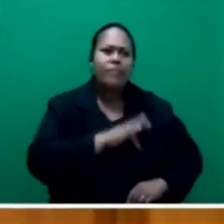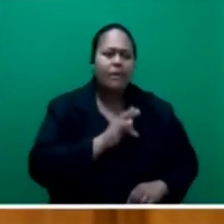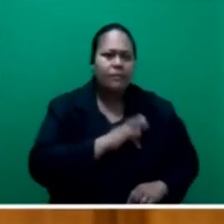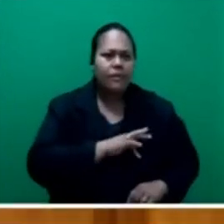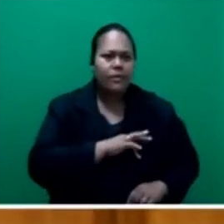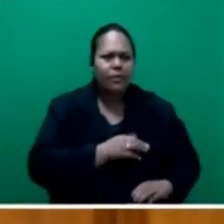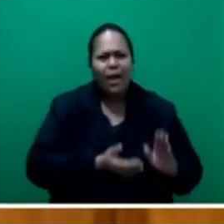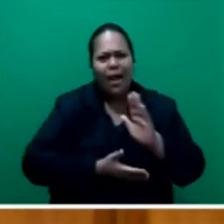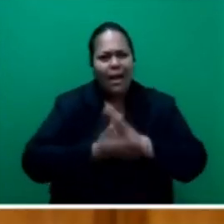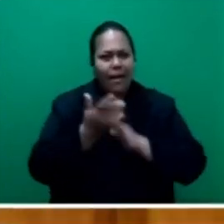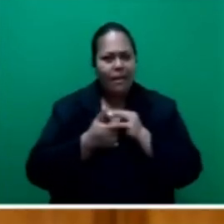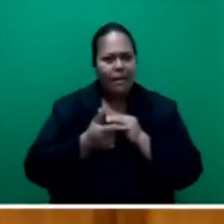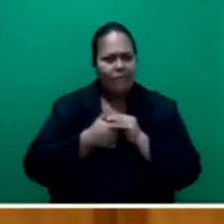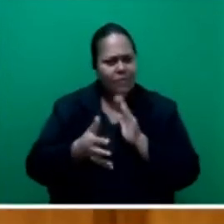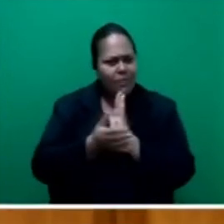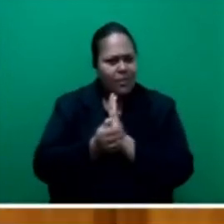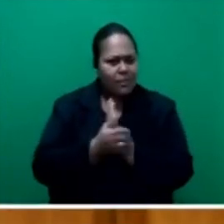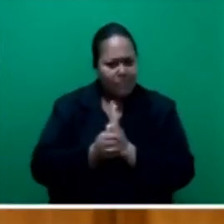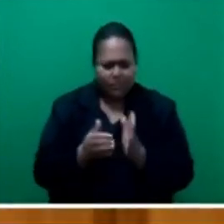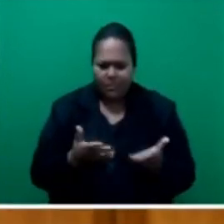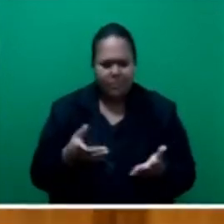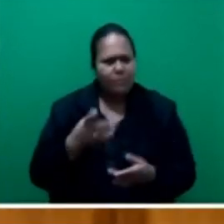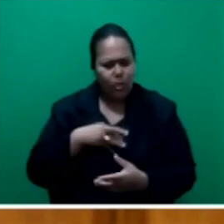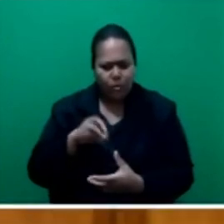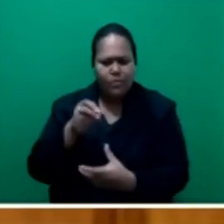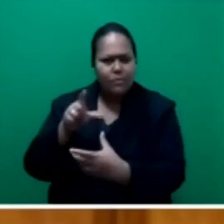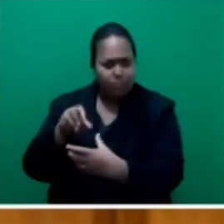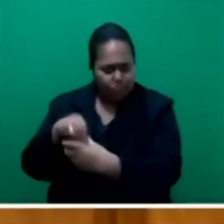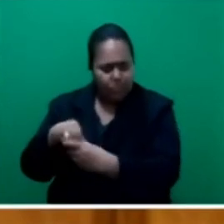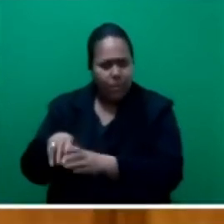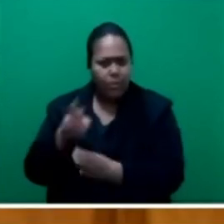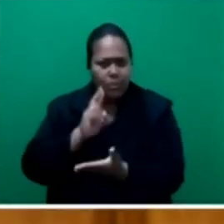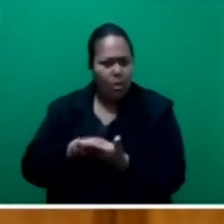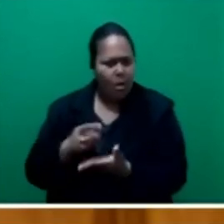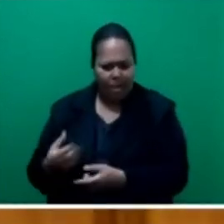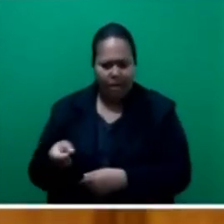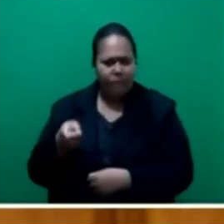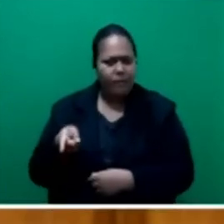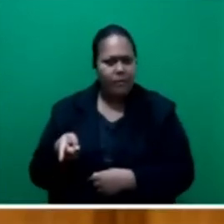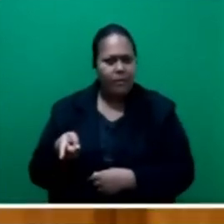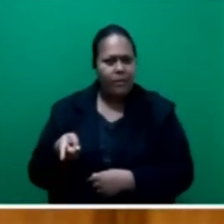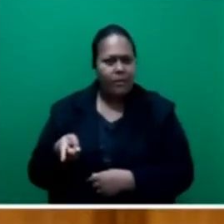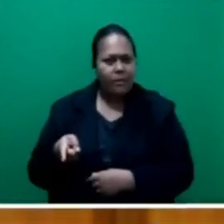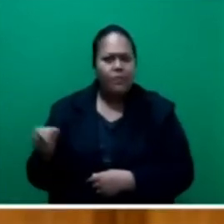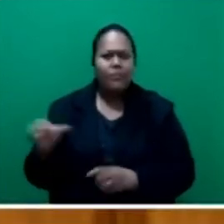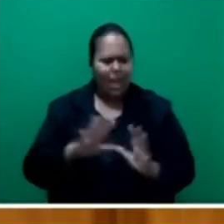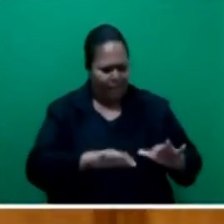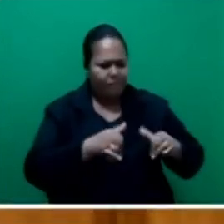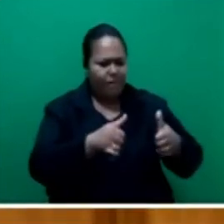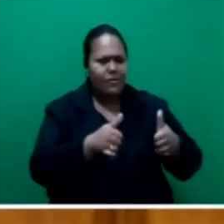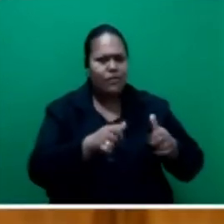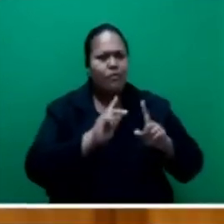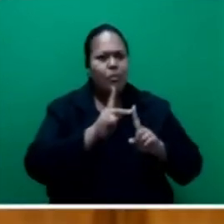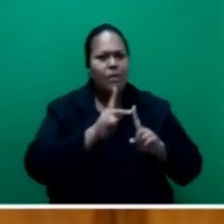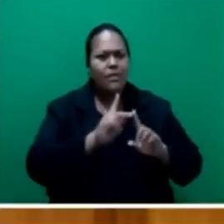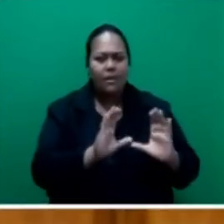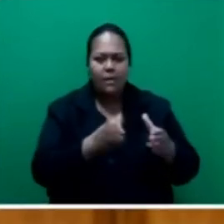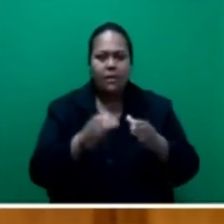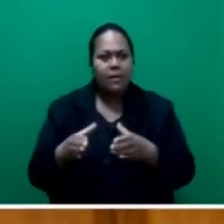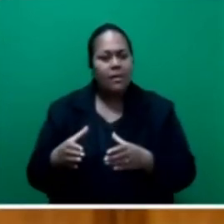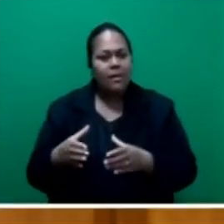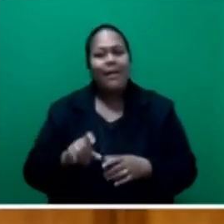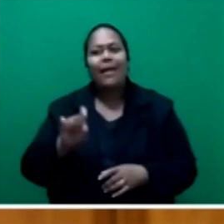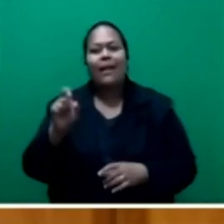and numeracy. Honorable speaker, sir, it would be an advantage for political parties running in the next general elections